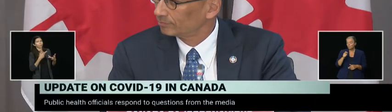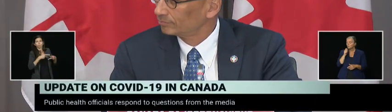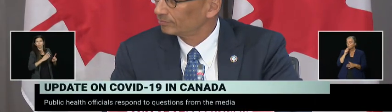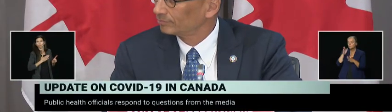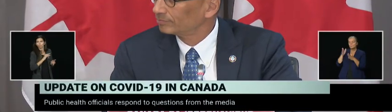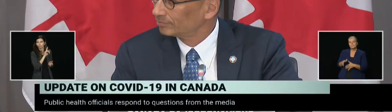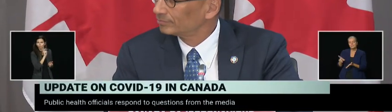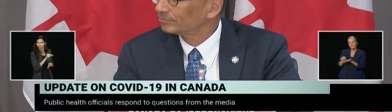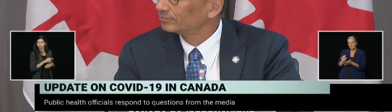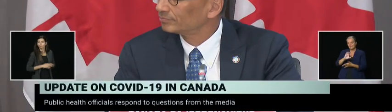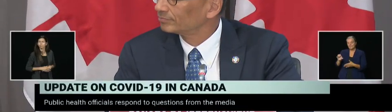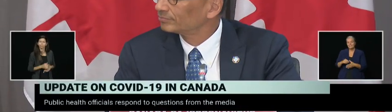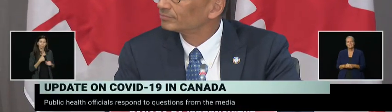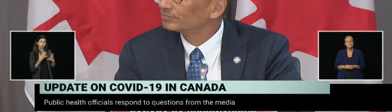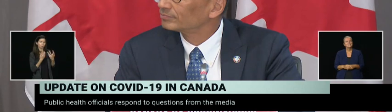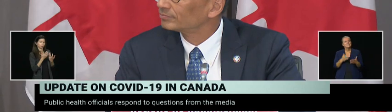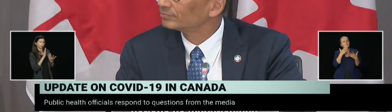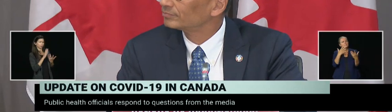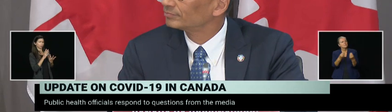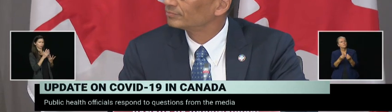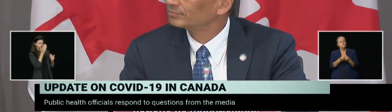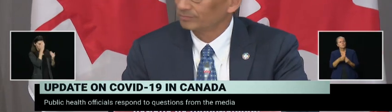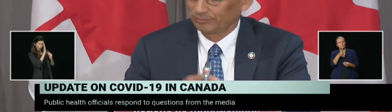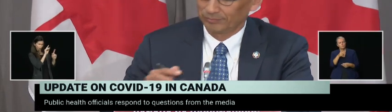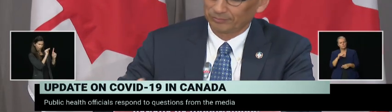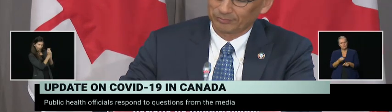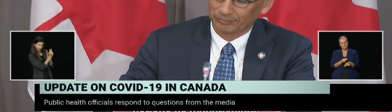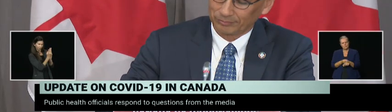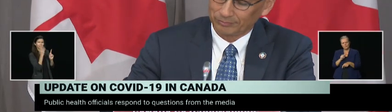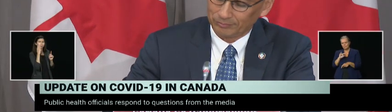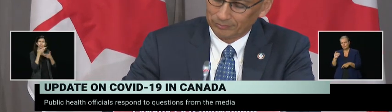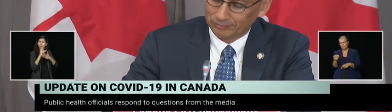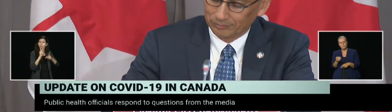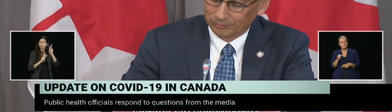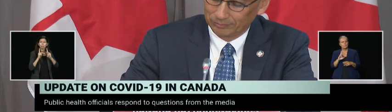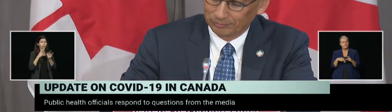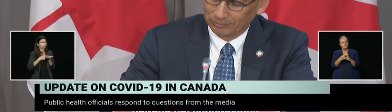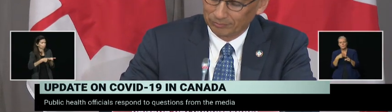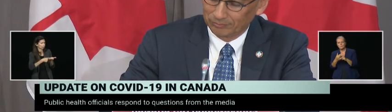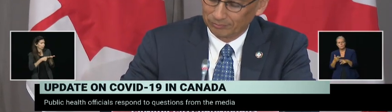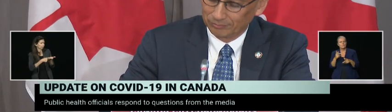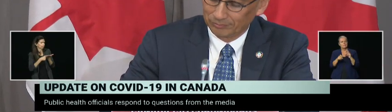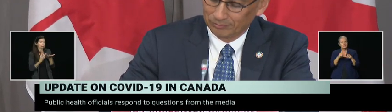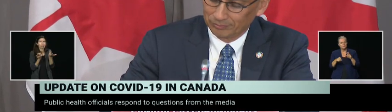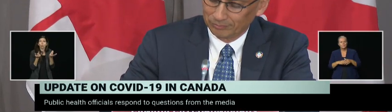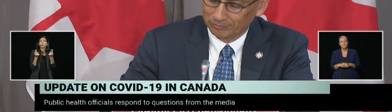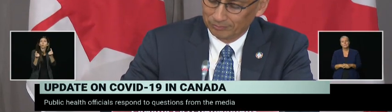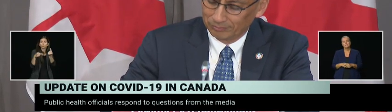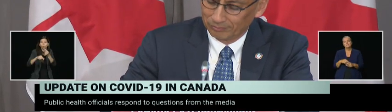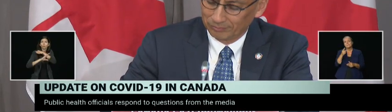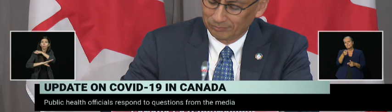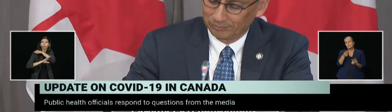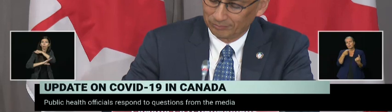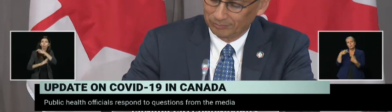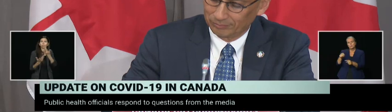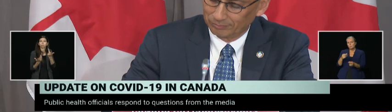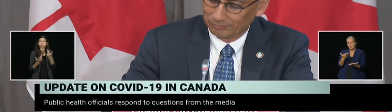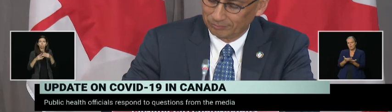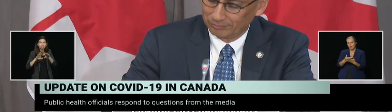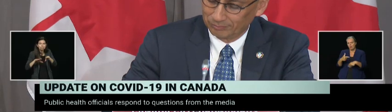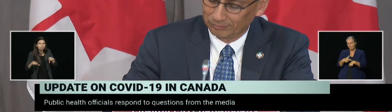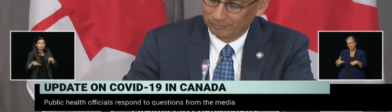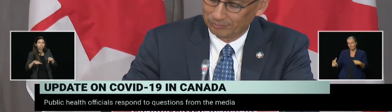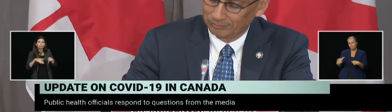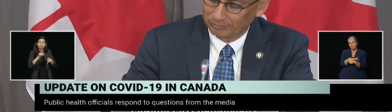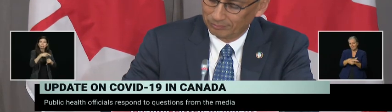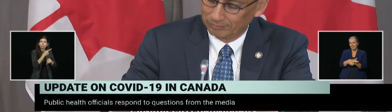thoughts on this ongoing debate about the full-time return to school for kids. There just seems to be a lot of conflicting approaches being